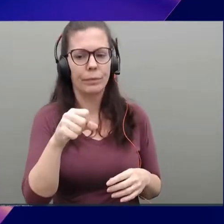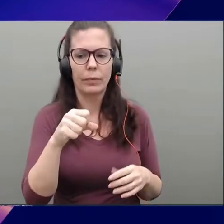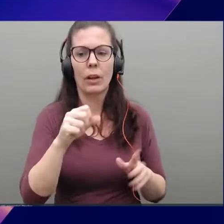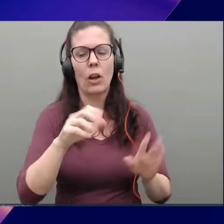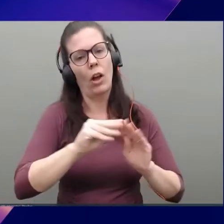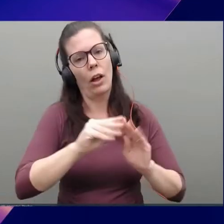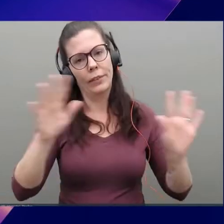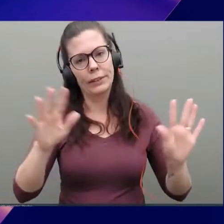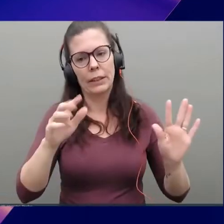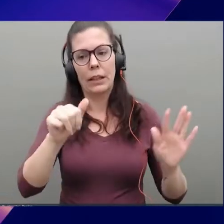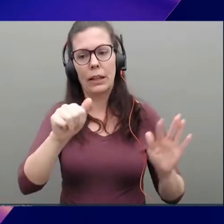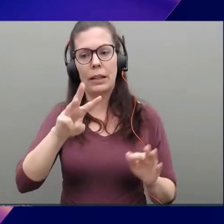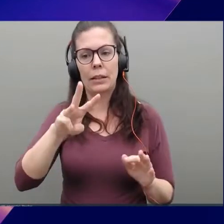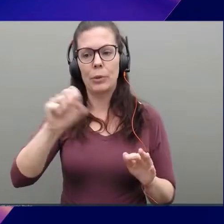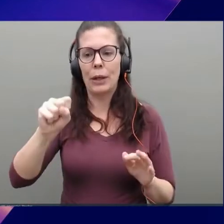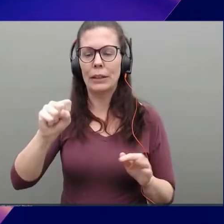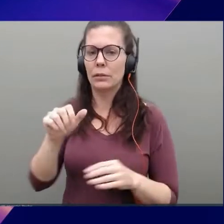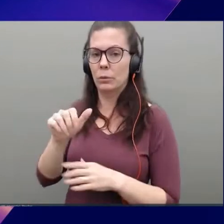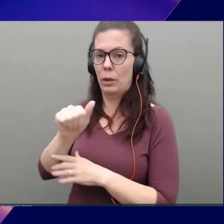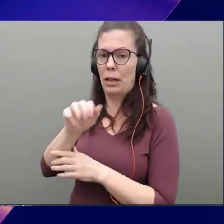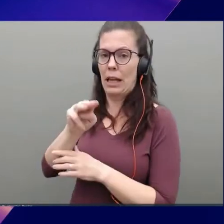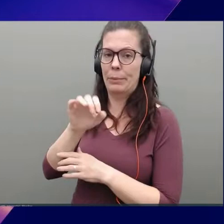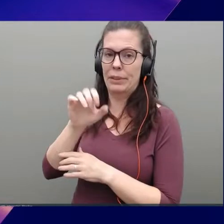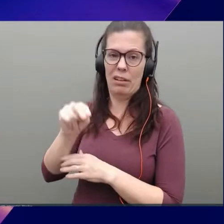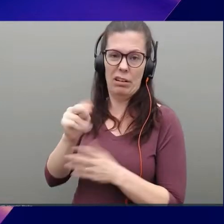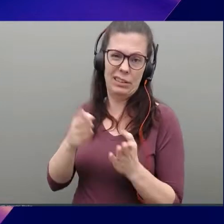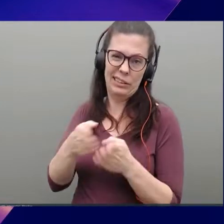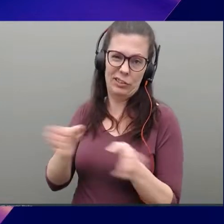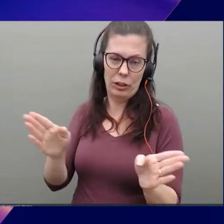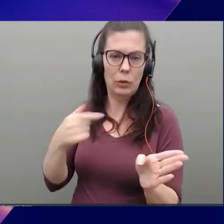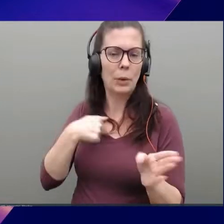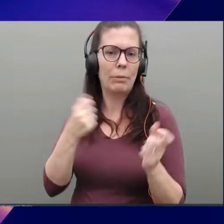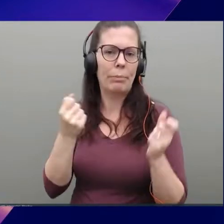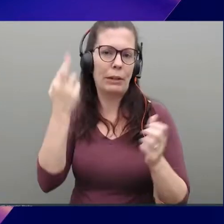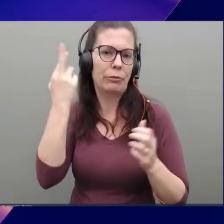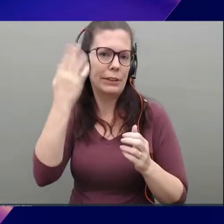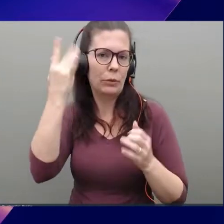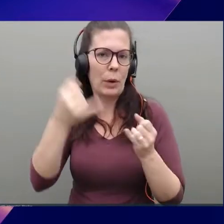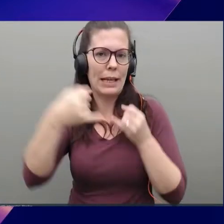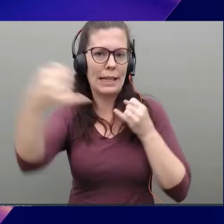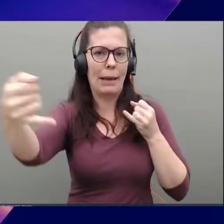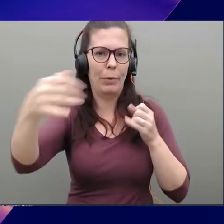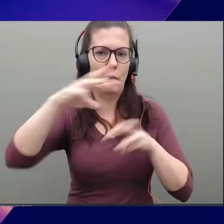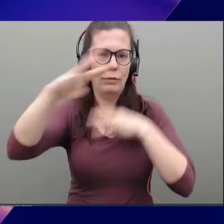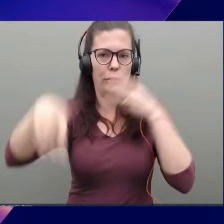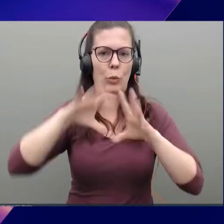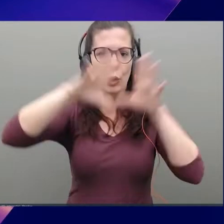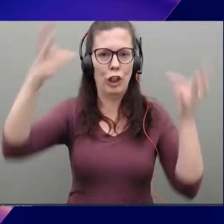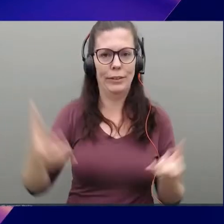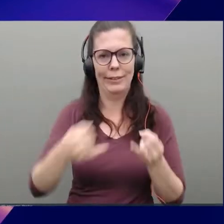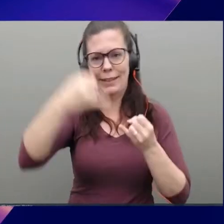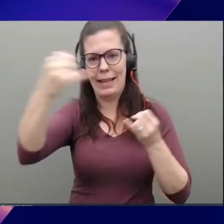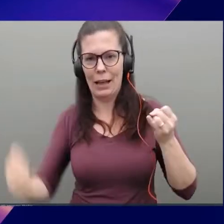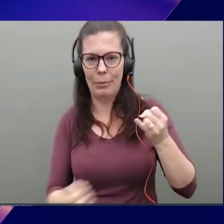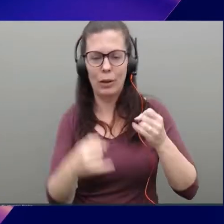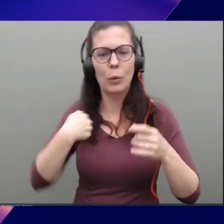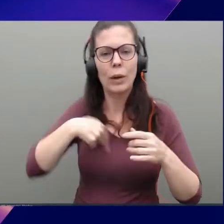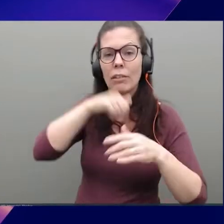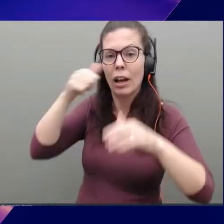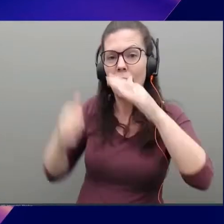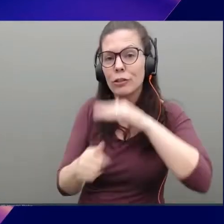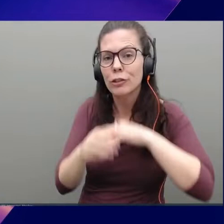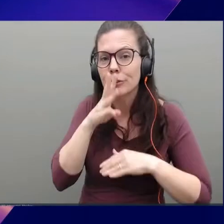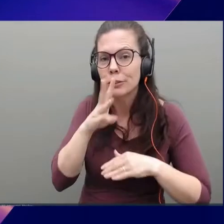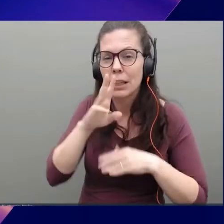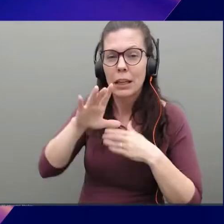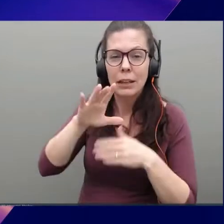AWS and even Amazon as a whole, we have a lot of reasons to run cable all around the world, right? Yeah. So we've got undersea cables underneath all the seas,